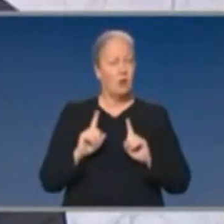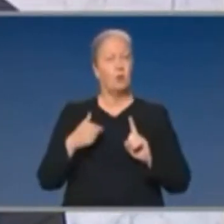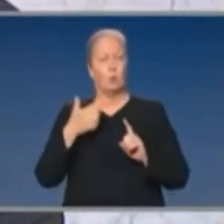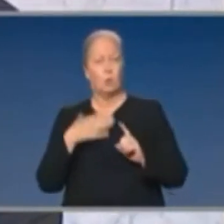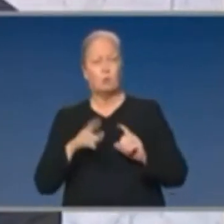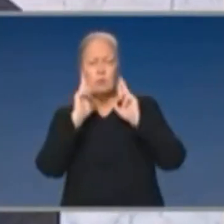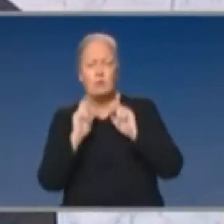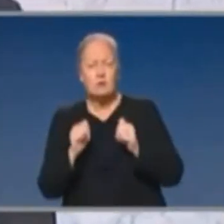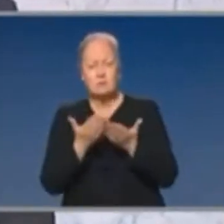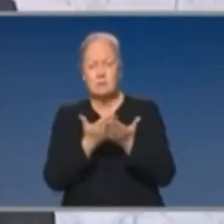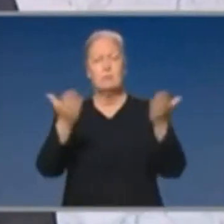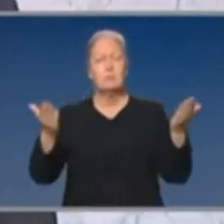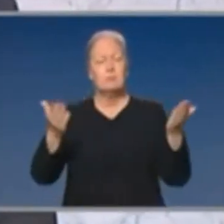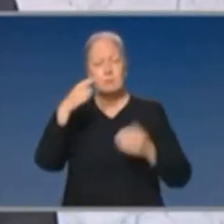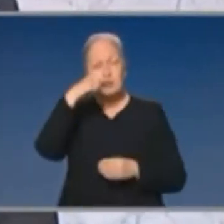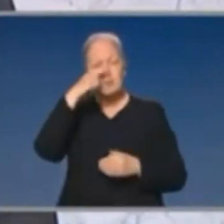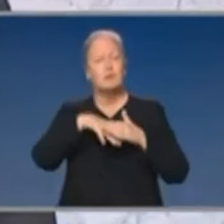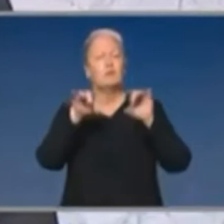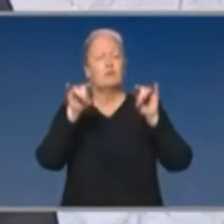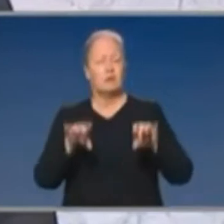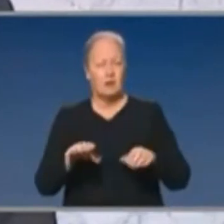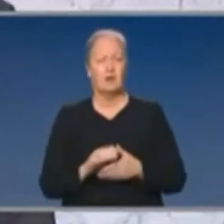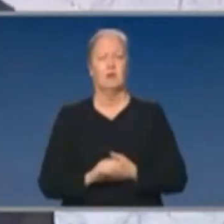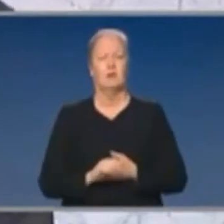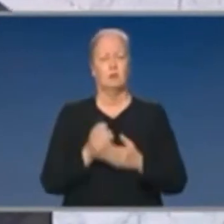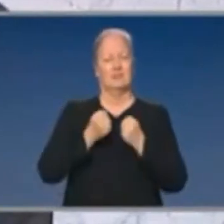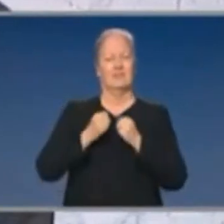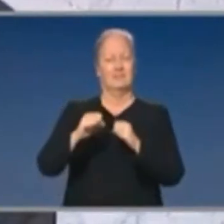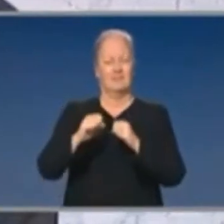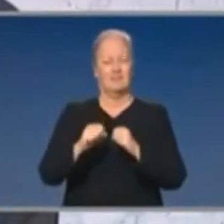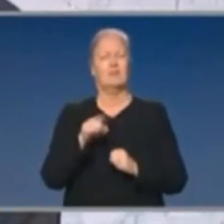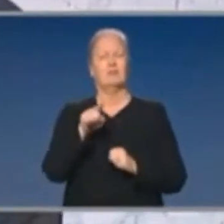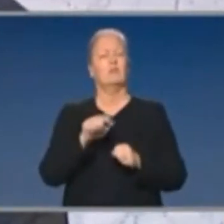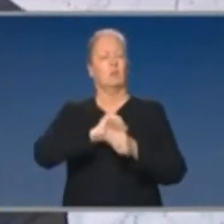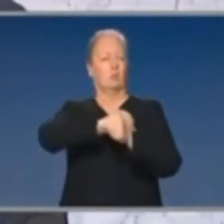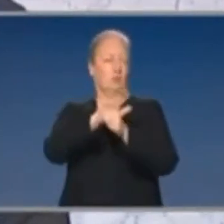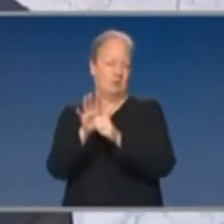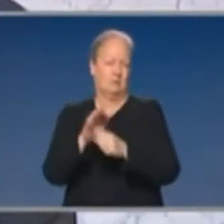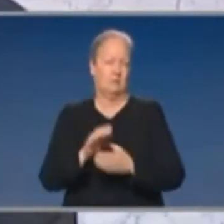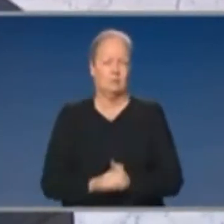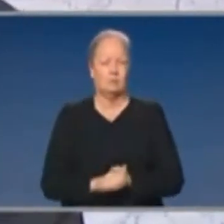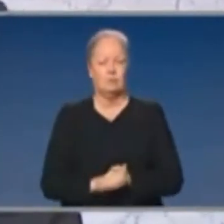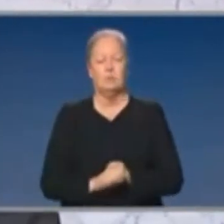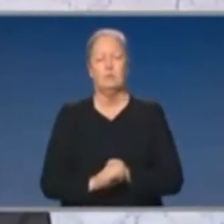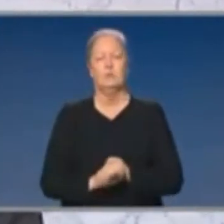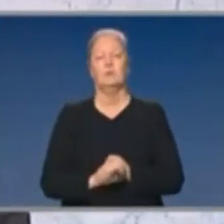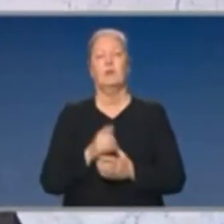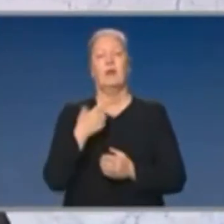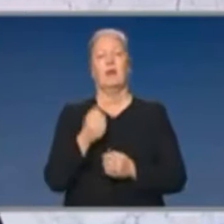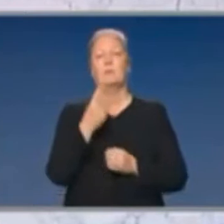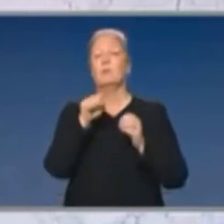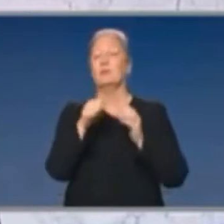against the coronavirus pandemic. A $1.7 billion